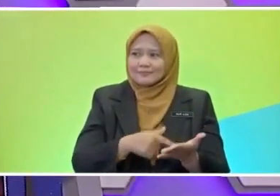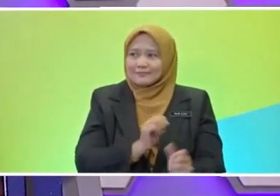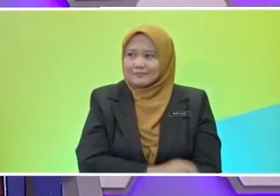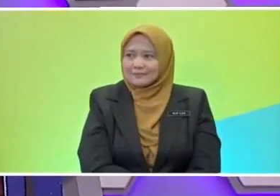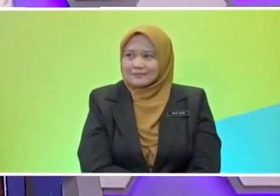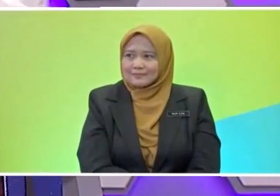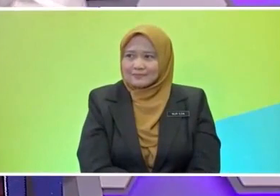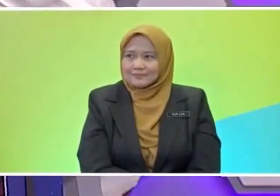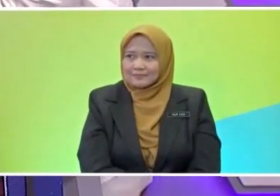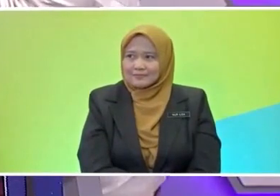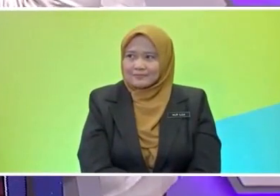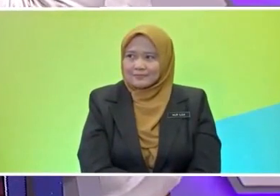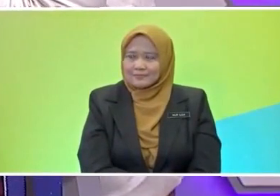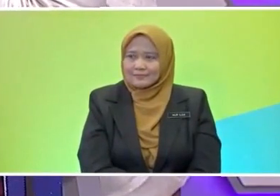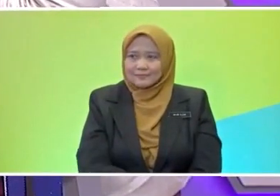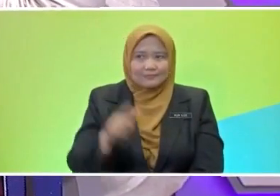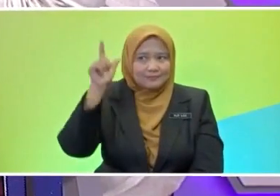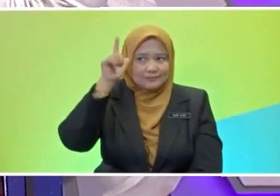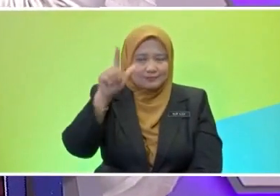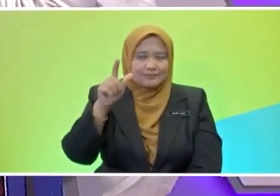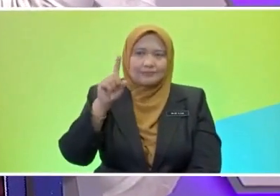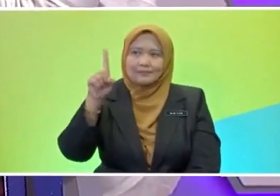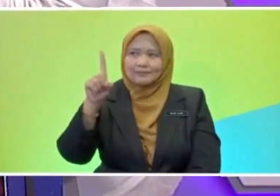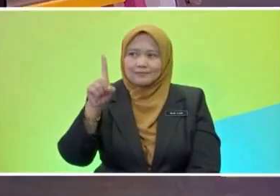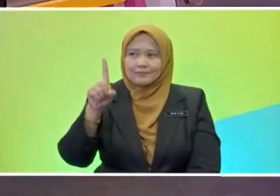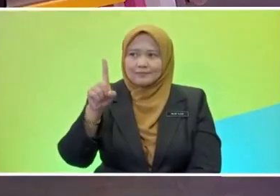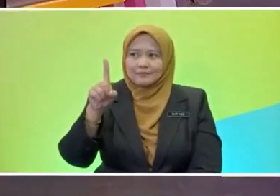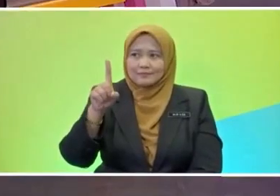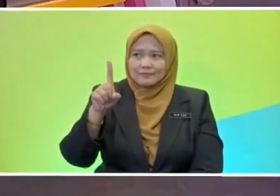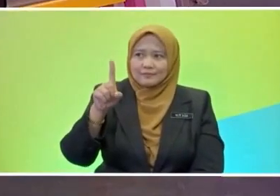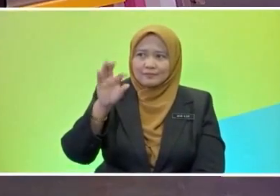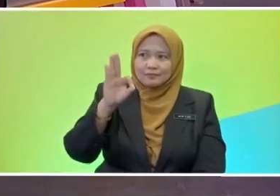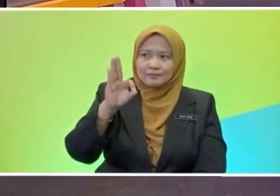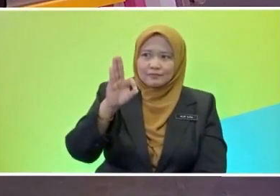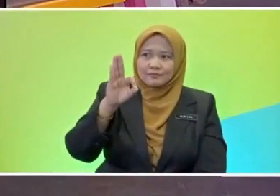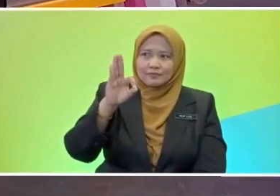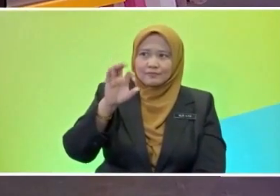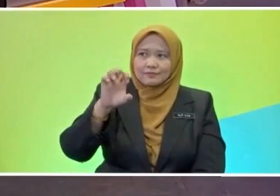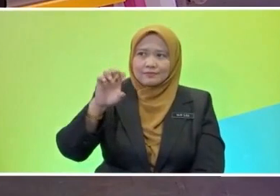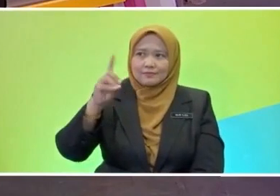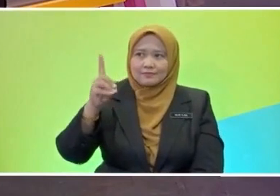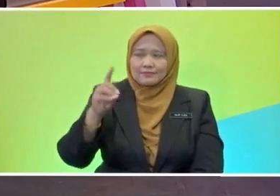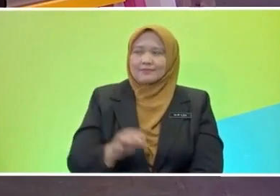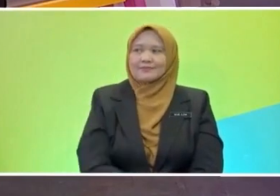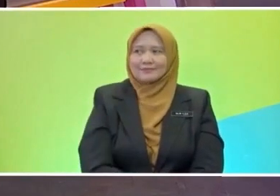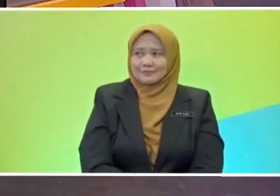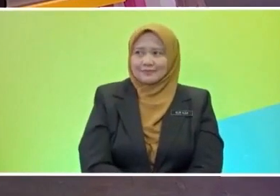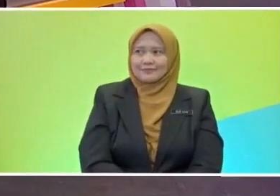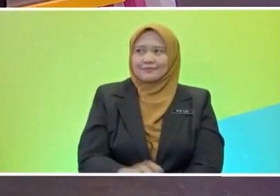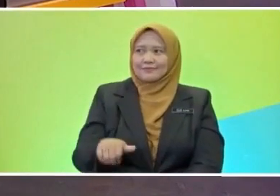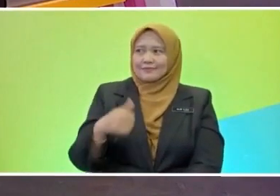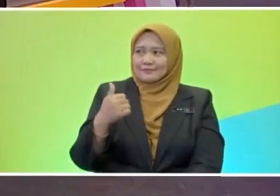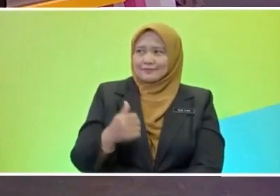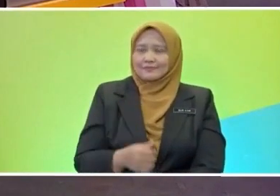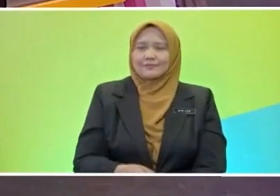What else? Let's see. Look at the first rows. First row. Ah. F-E-D. Fed. Very good.